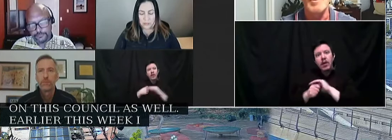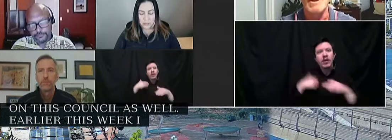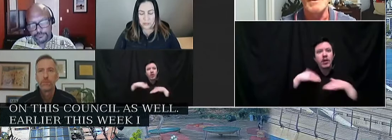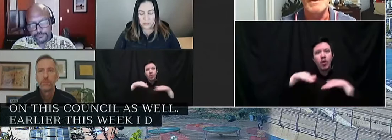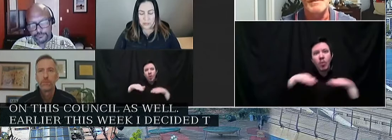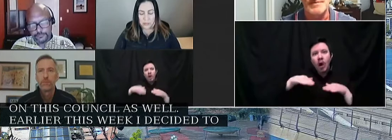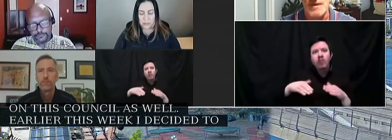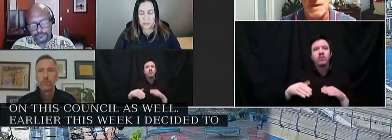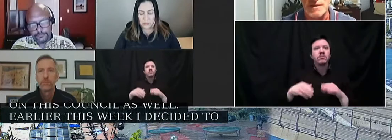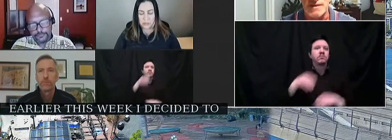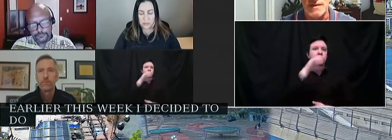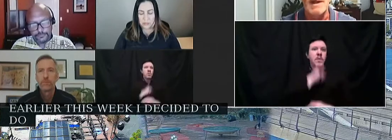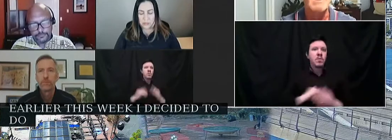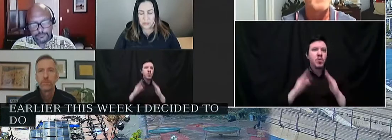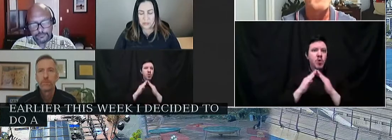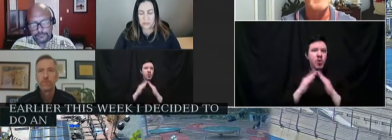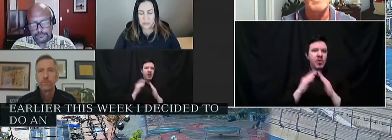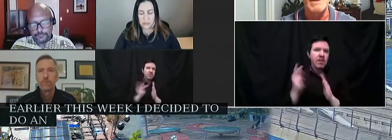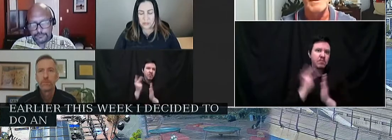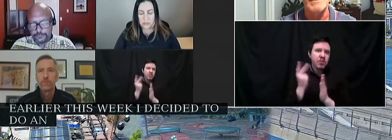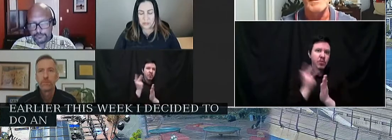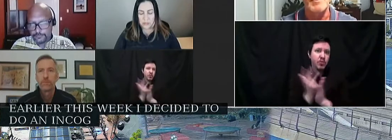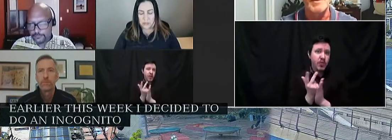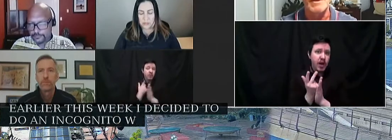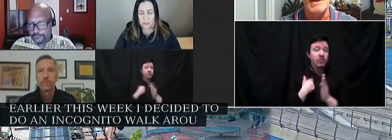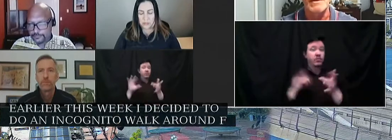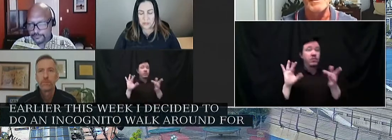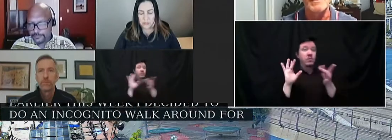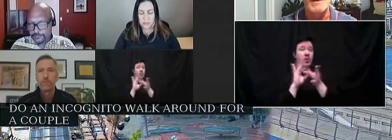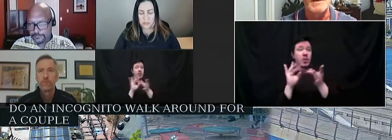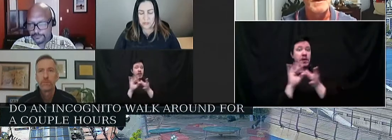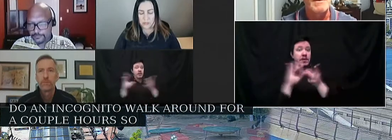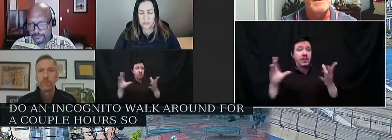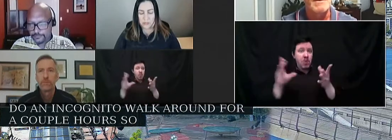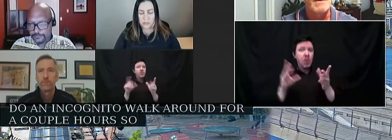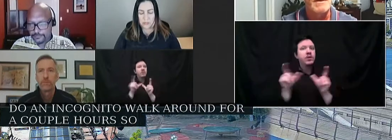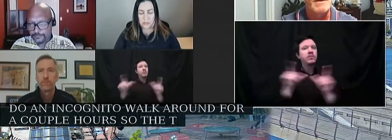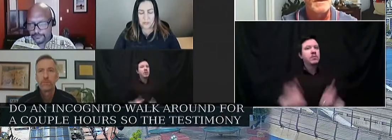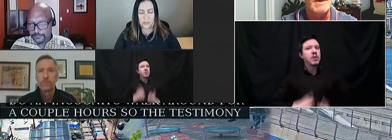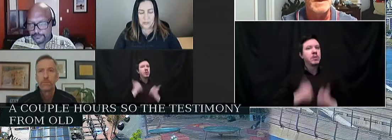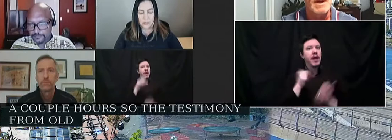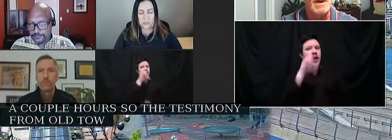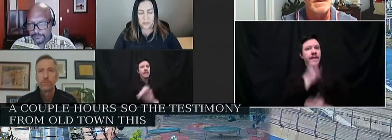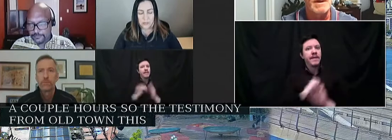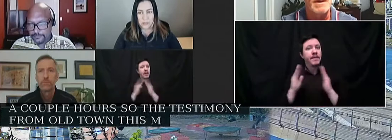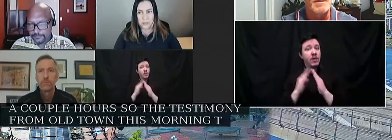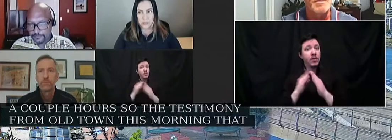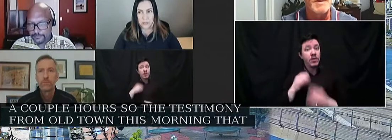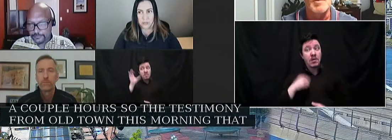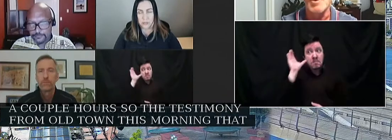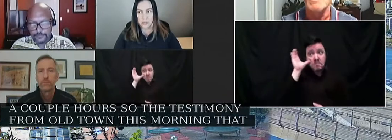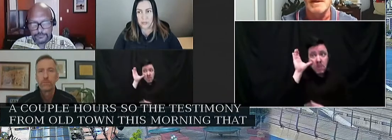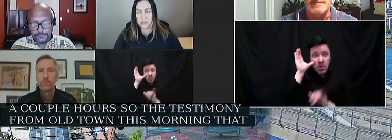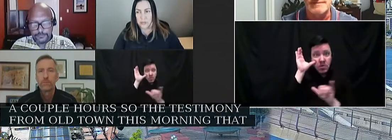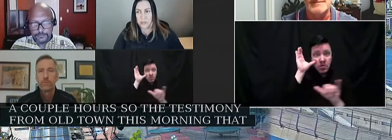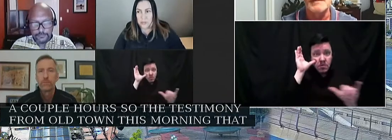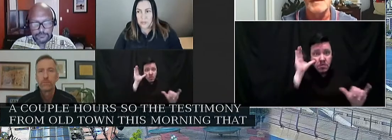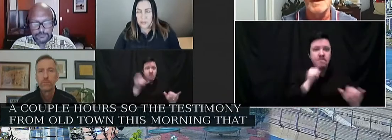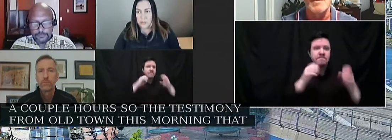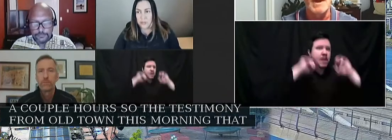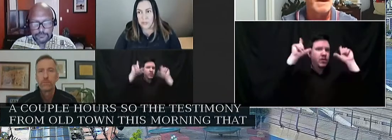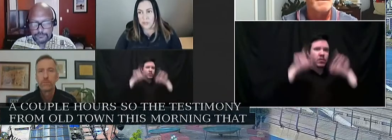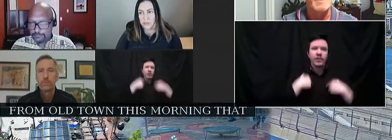for a couple hours. And so the testimony from Old Town this morning that I heard was, was not surprising.